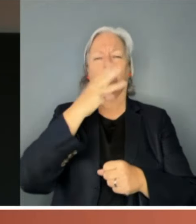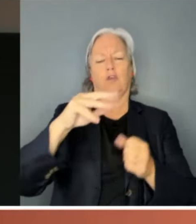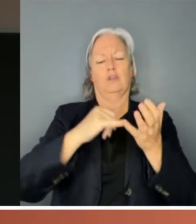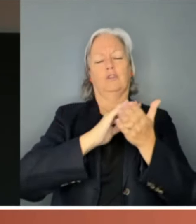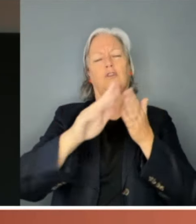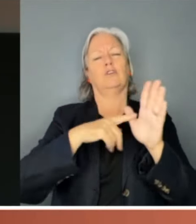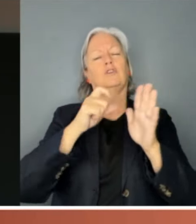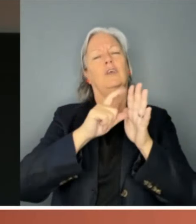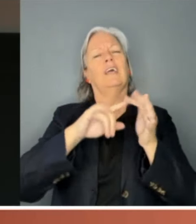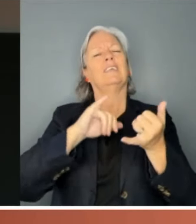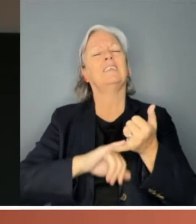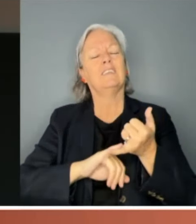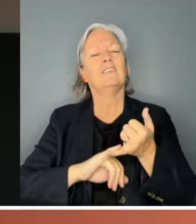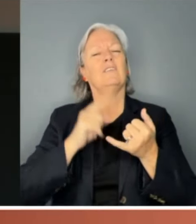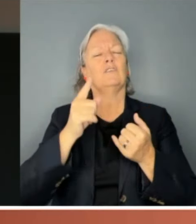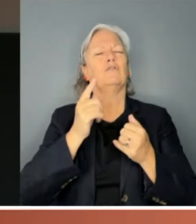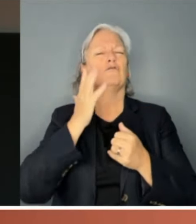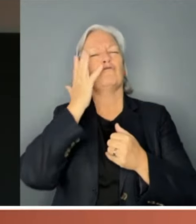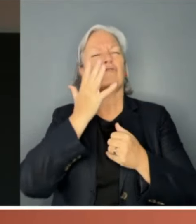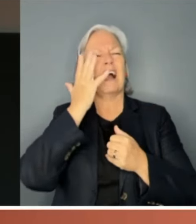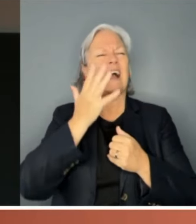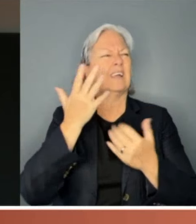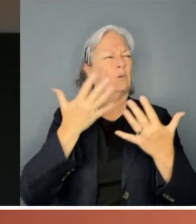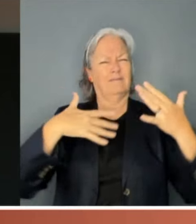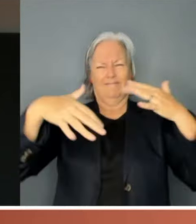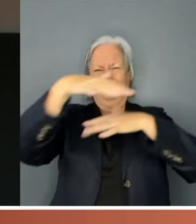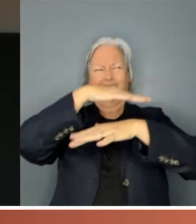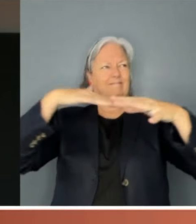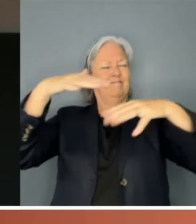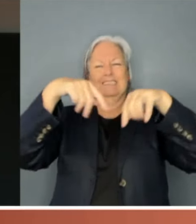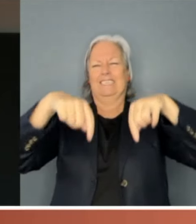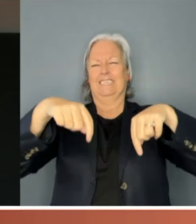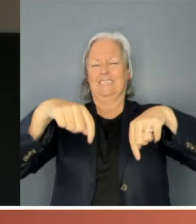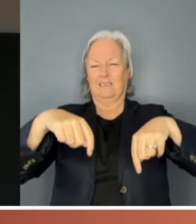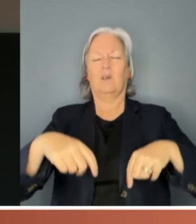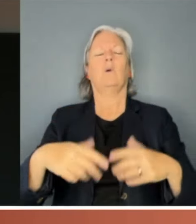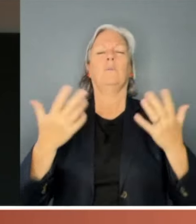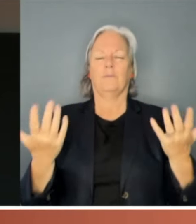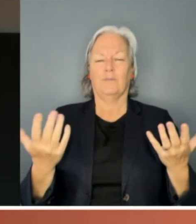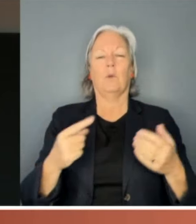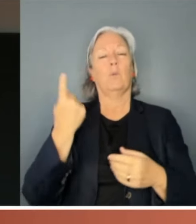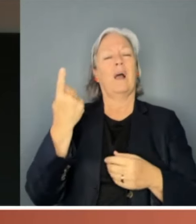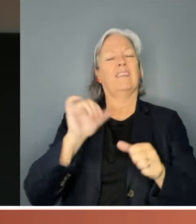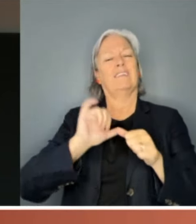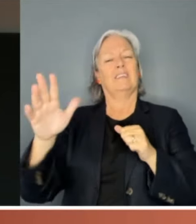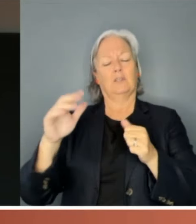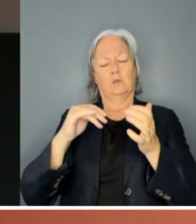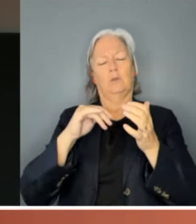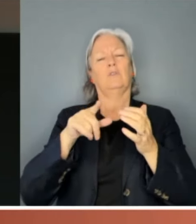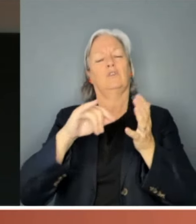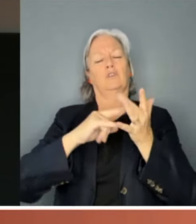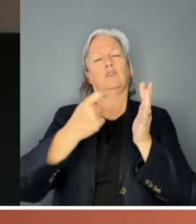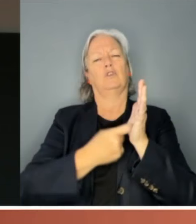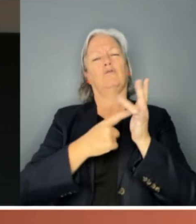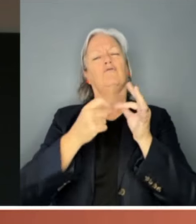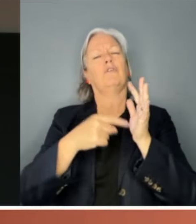like ghosts around this house, which led me to the wise words of one of the greats, Sir Robert Menzies. In